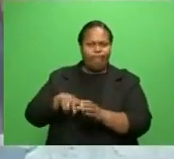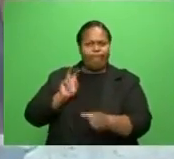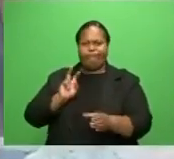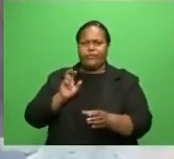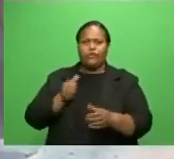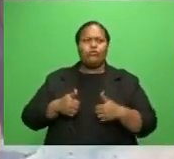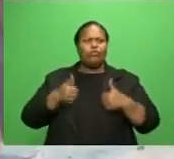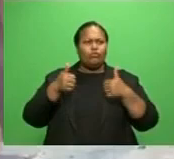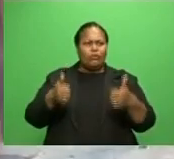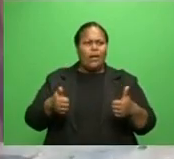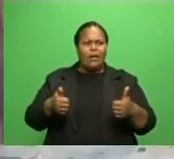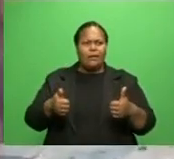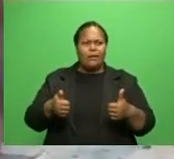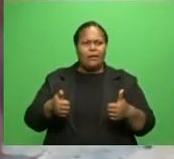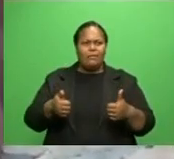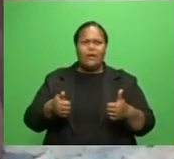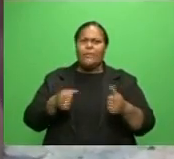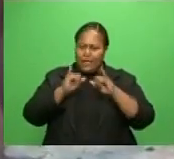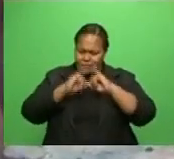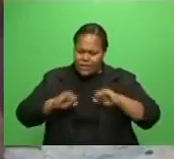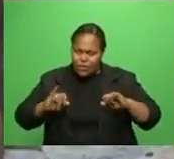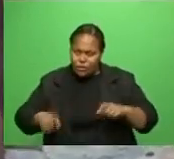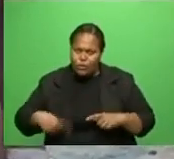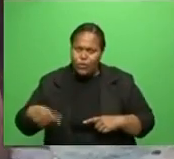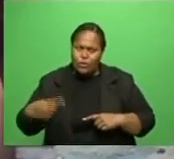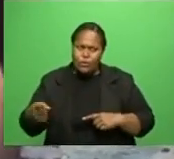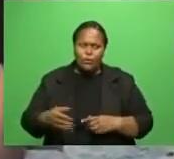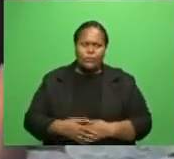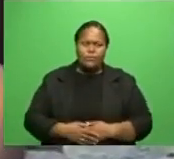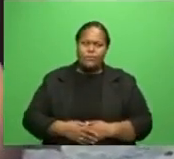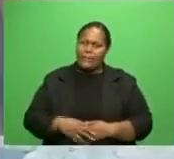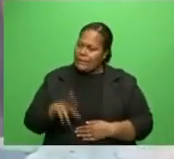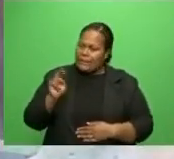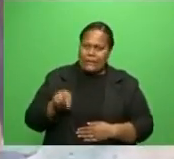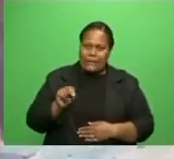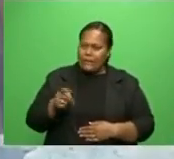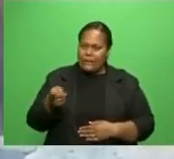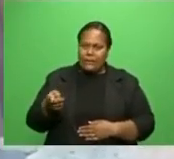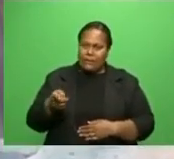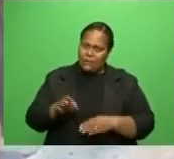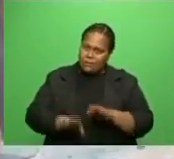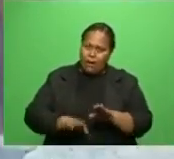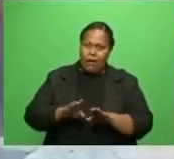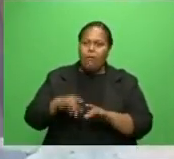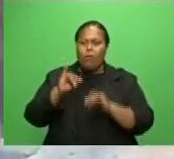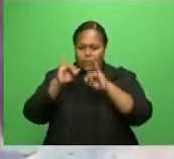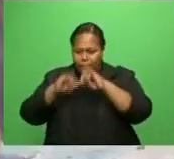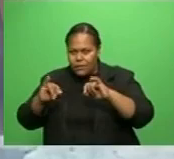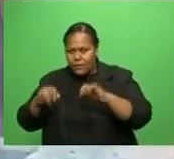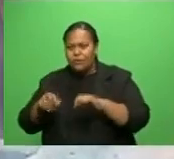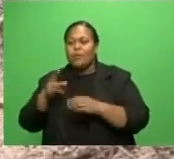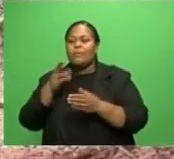continues. He says necessary steps will be taken after the report is submitted.